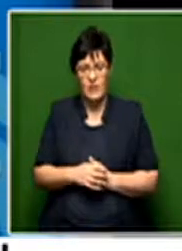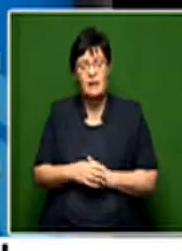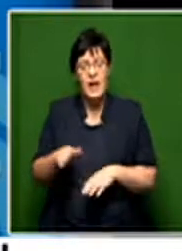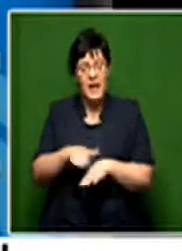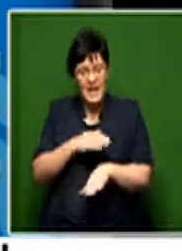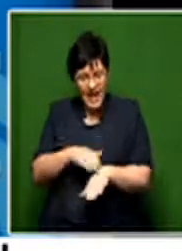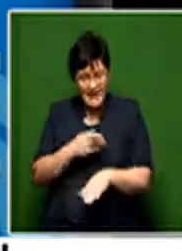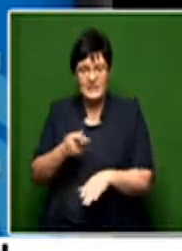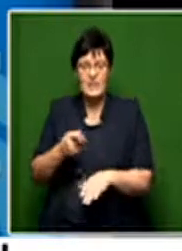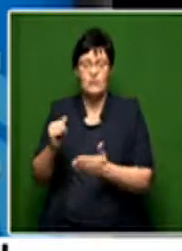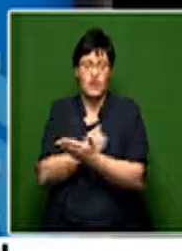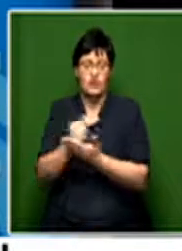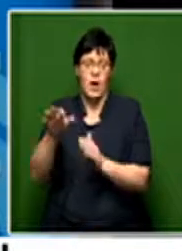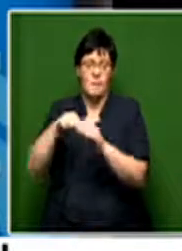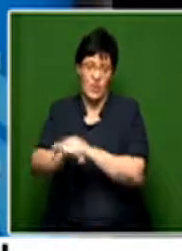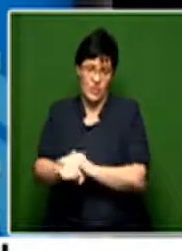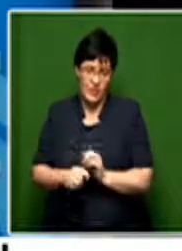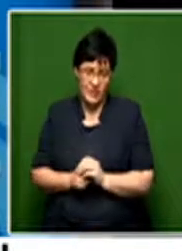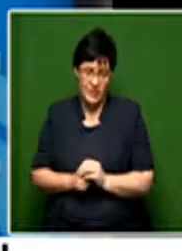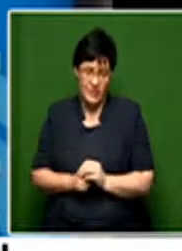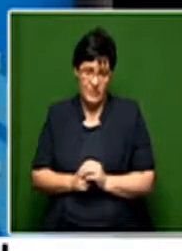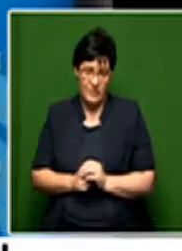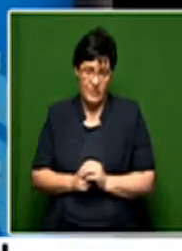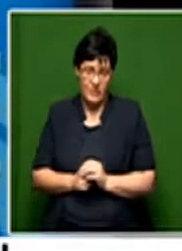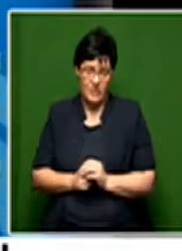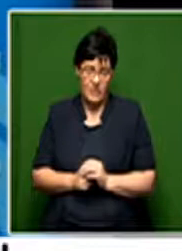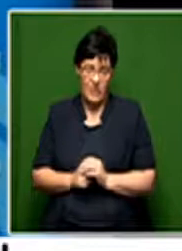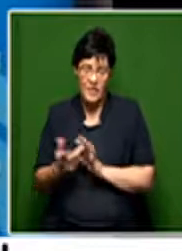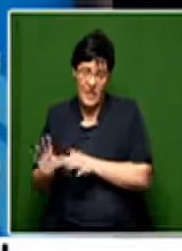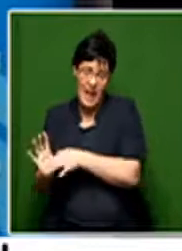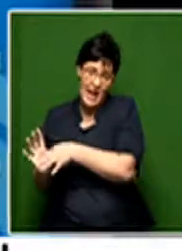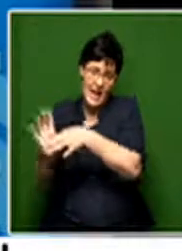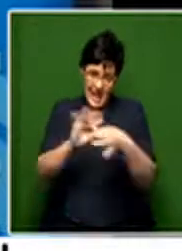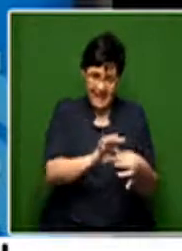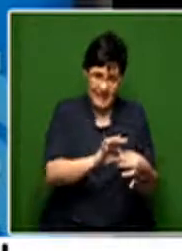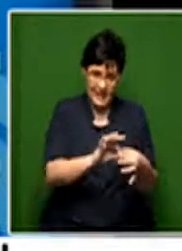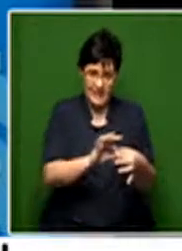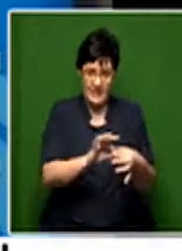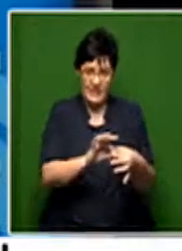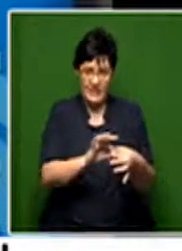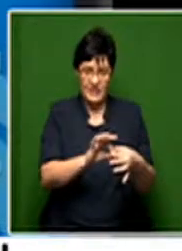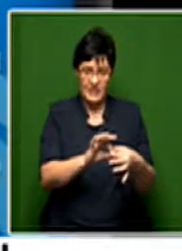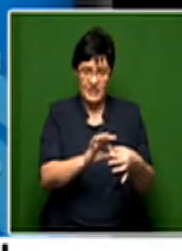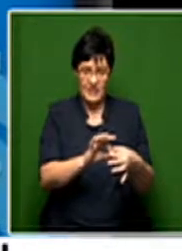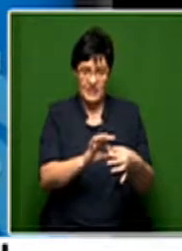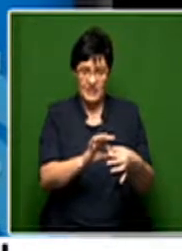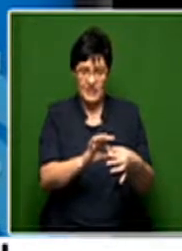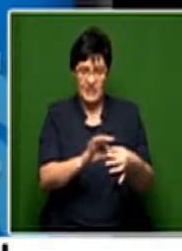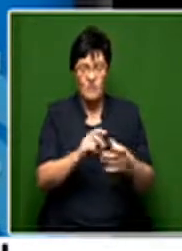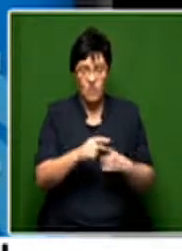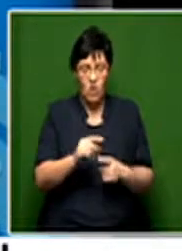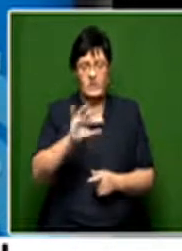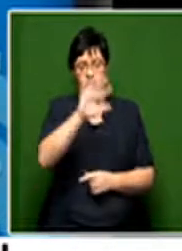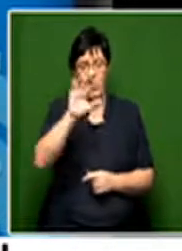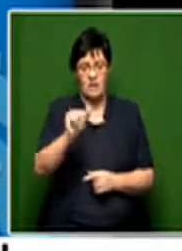his, and to indeed link him up to the Southern, the South